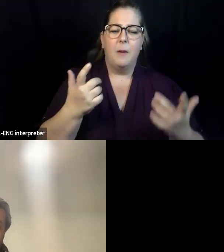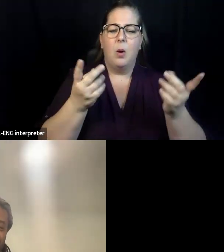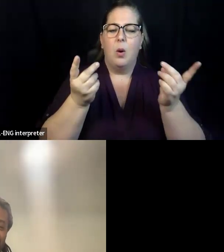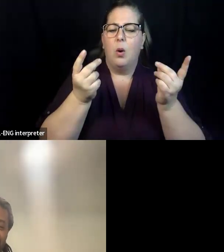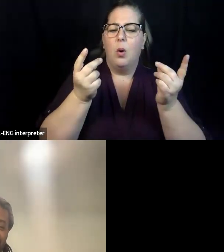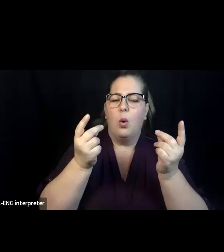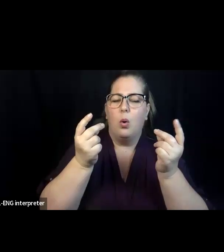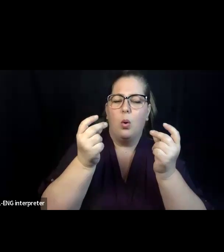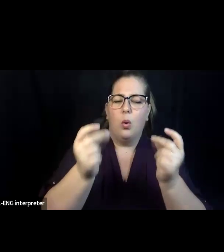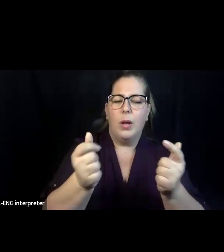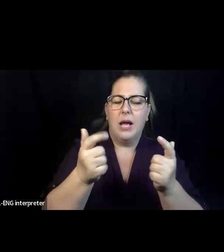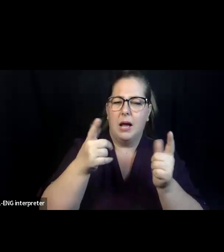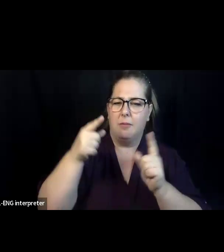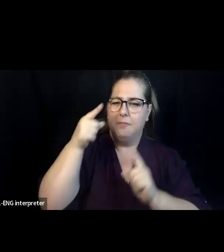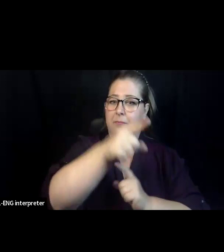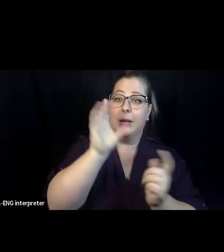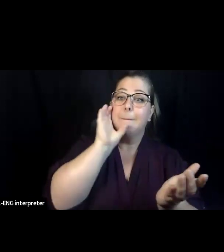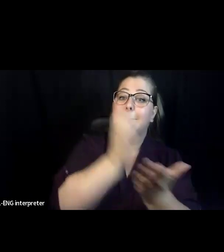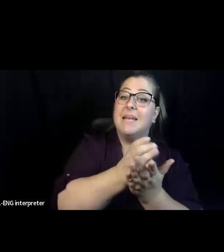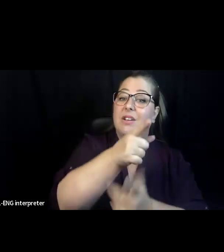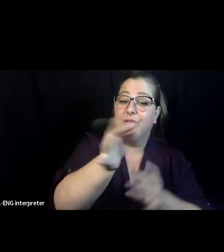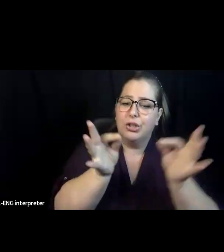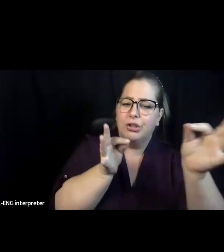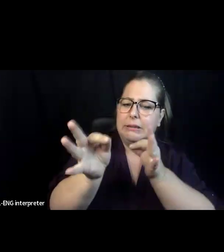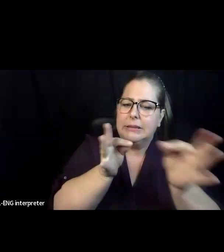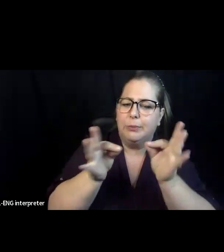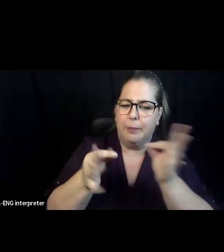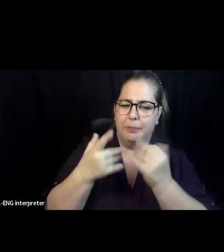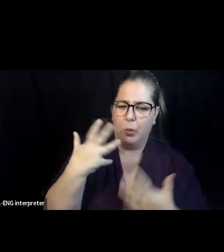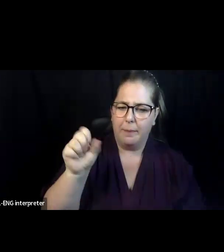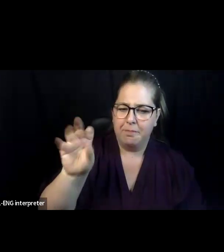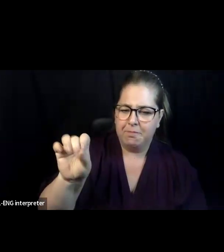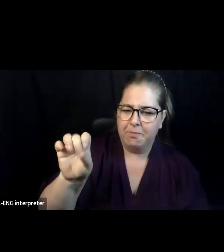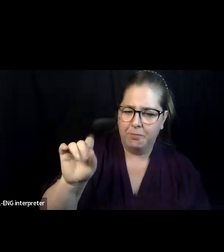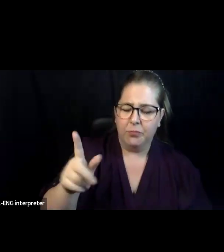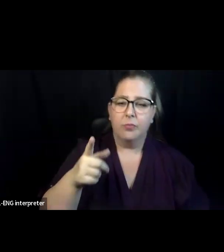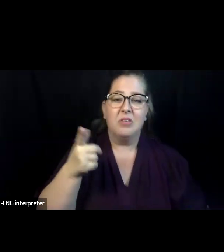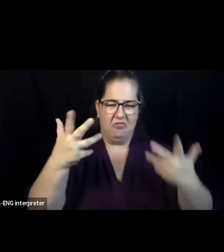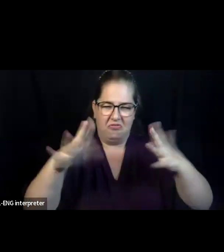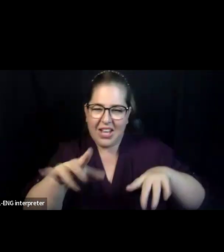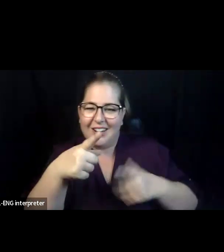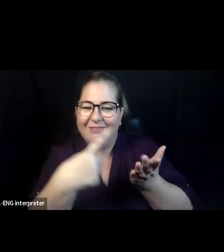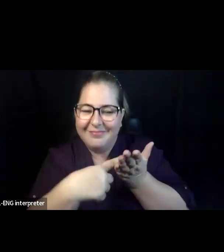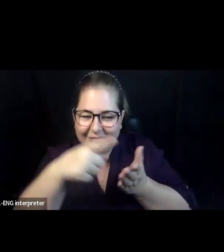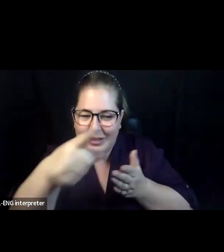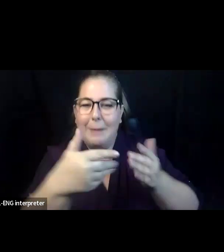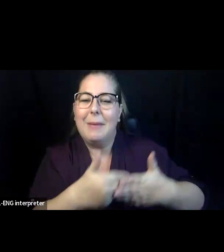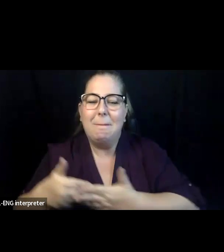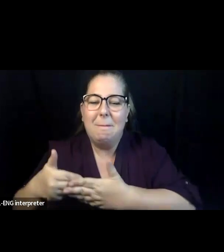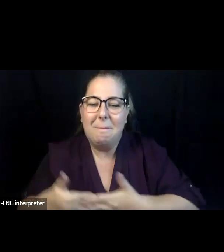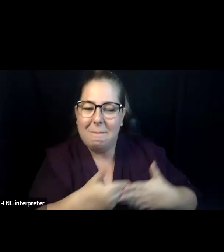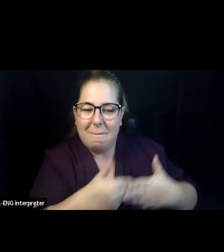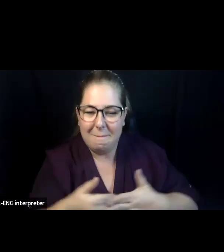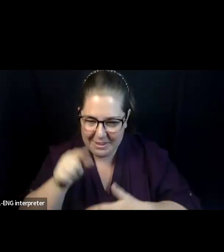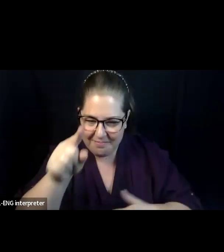the Haven of Hope team, which includes everybody you're going to hear from today except for Darcelle, who's unable to join